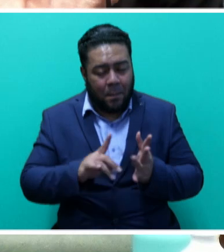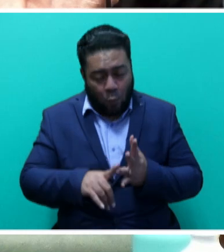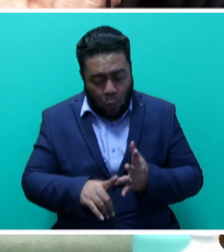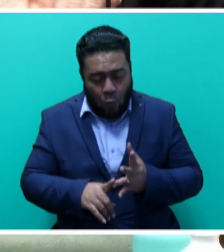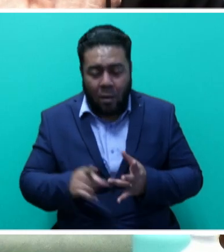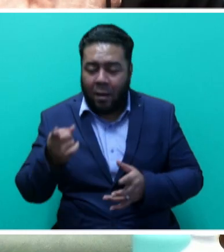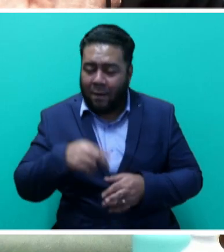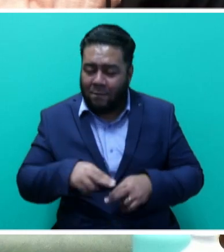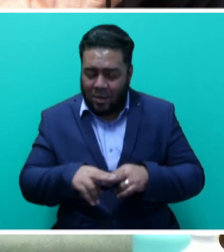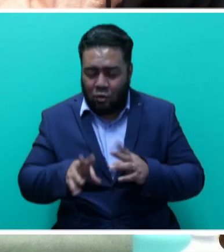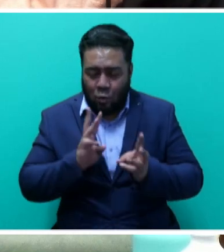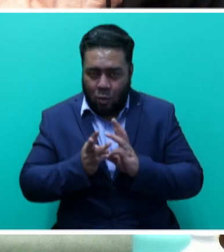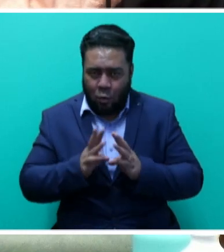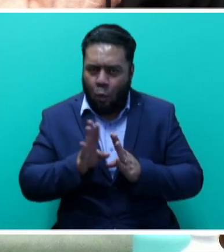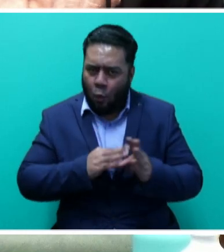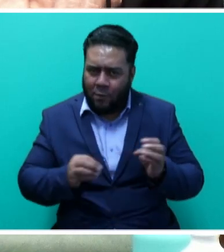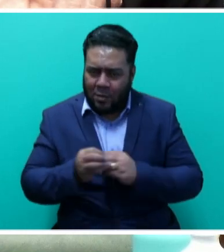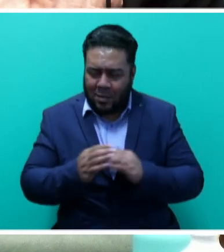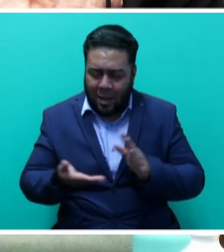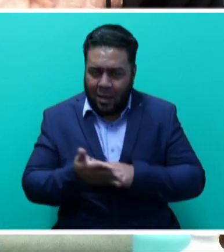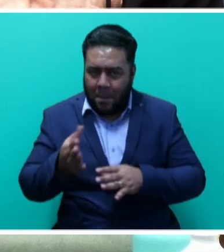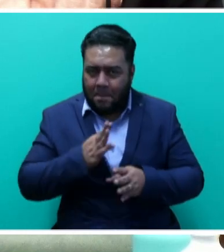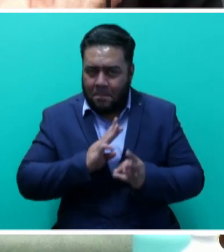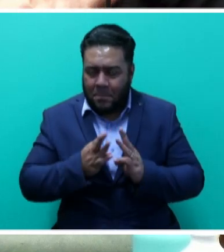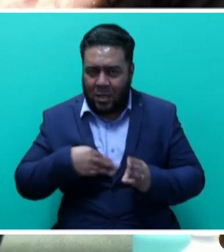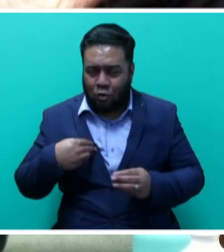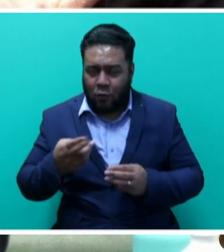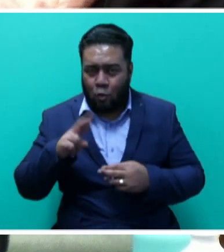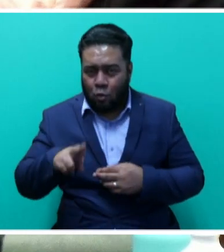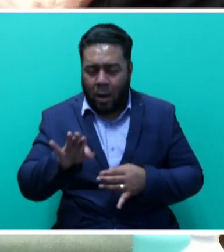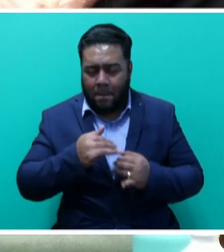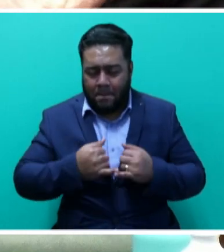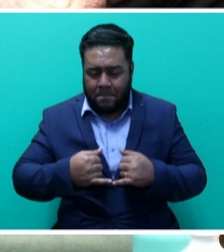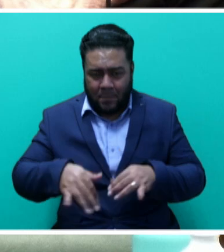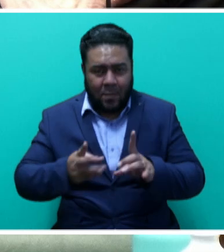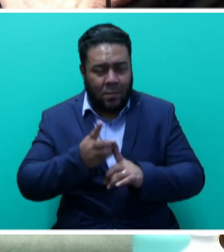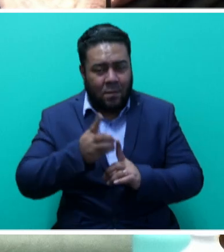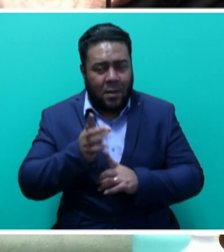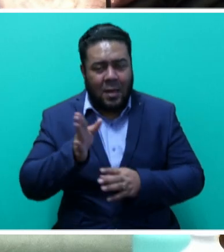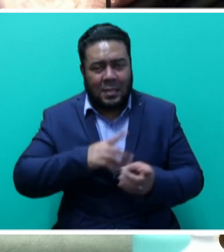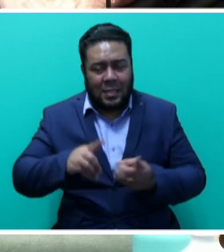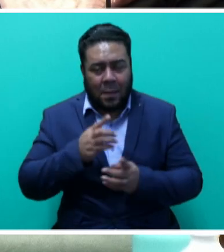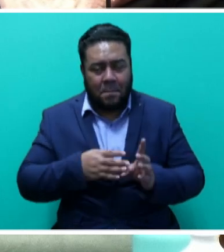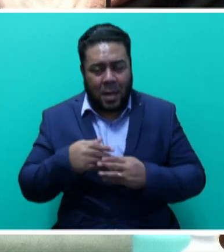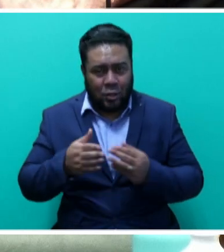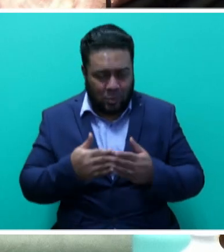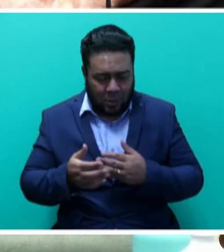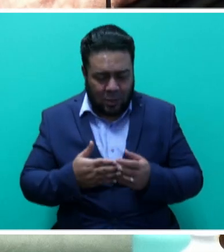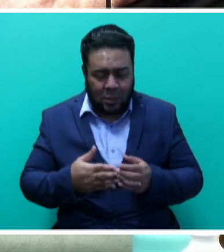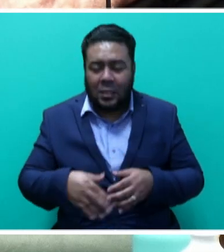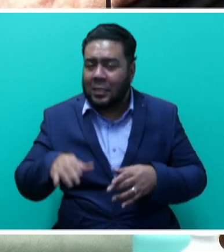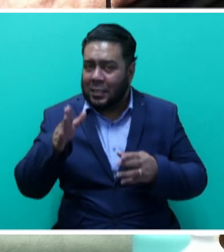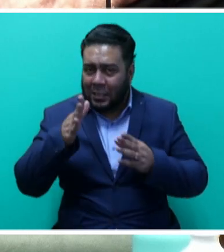Met Office under the Ministry of Rural Maritime Development and Disaster Management. And three, municipal council and city